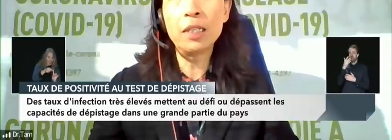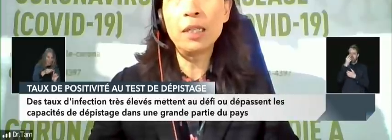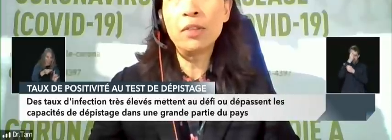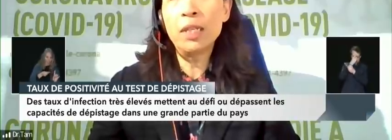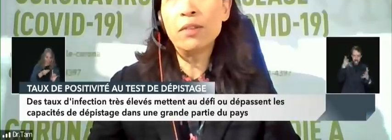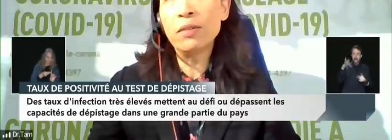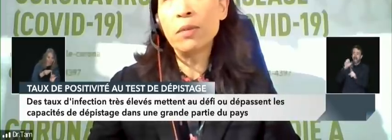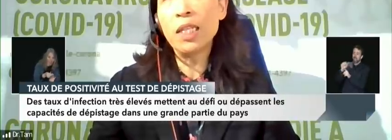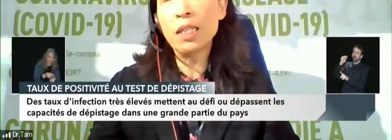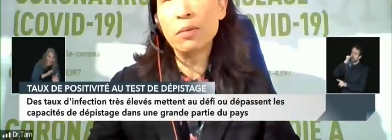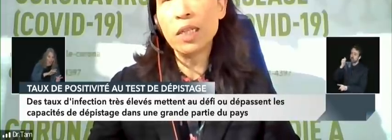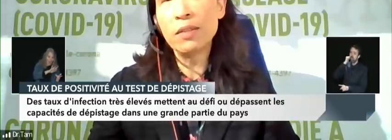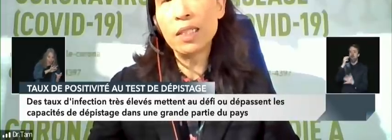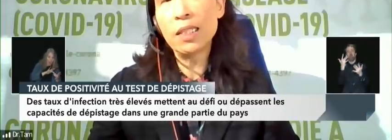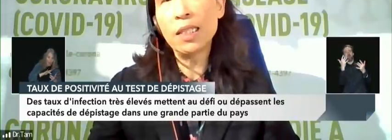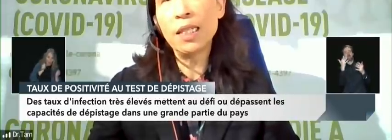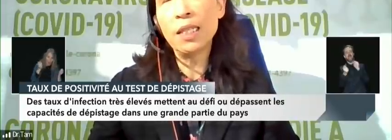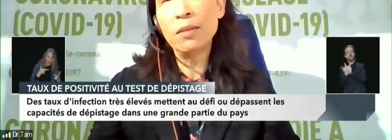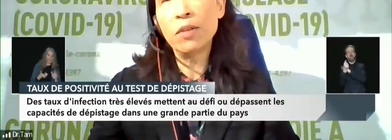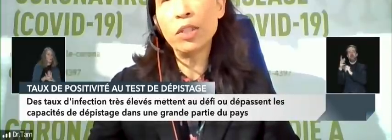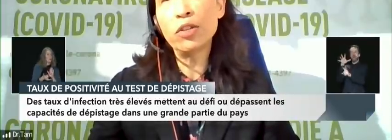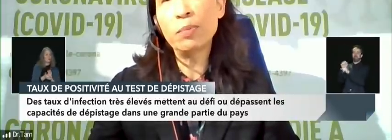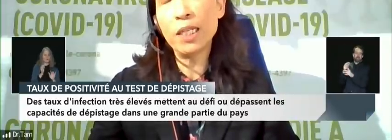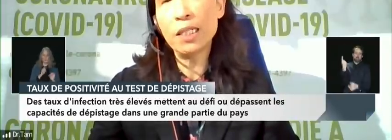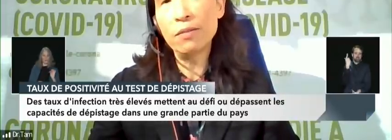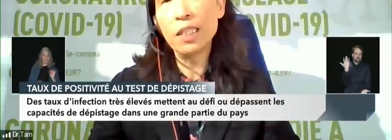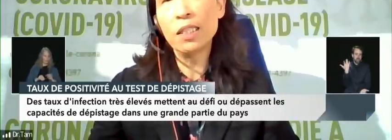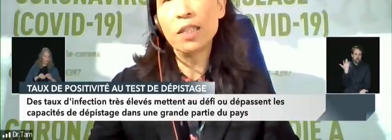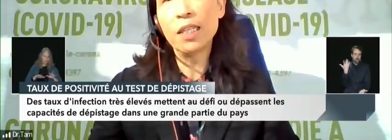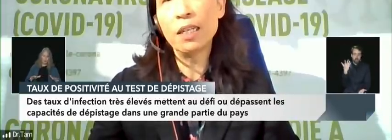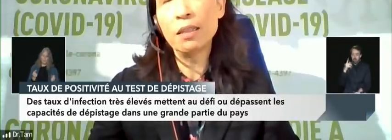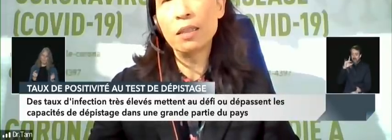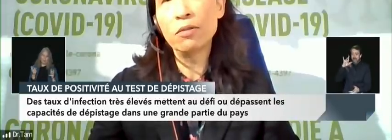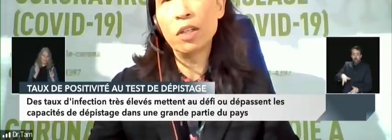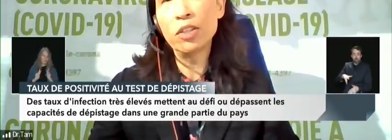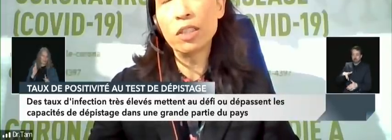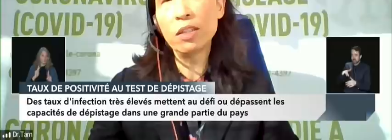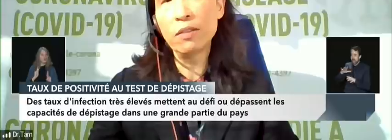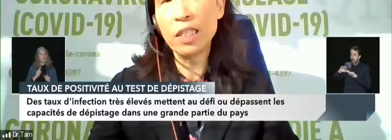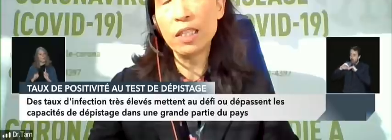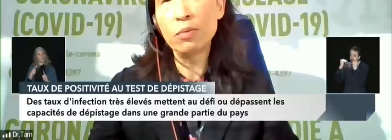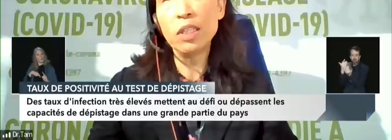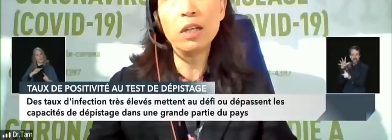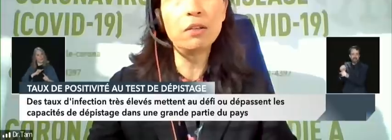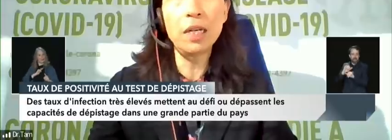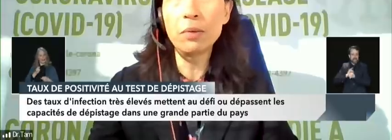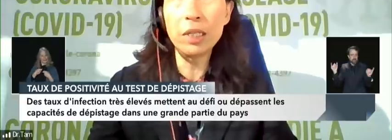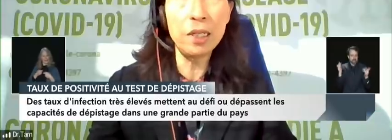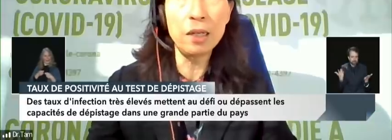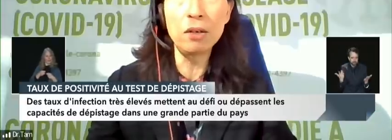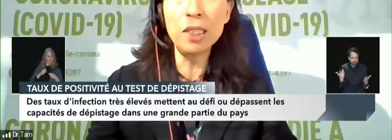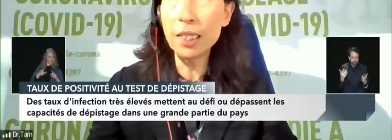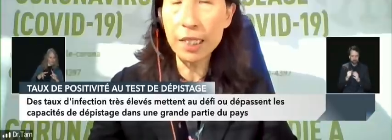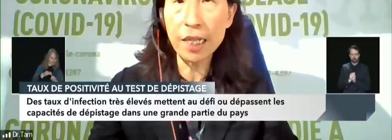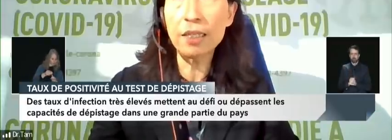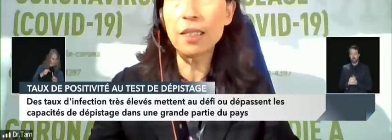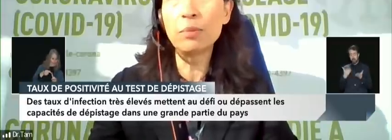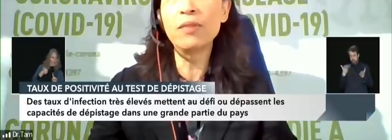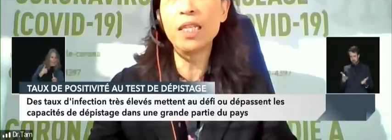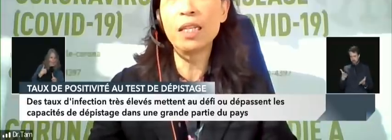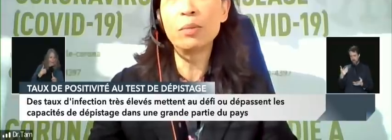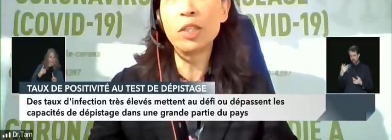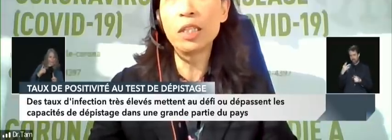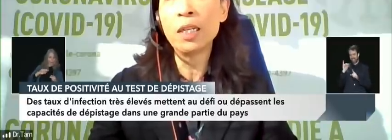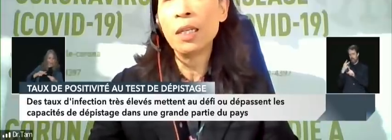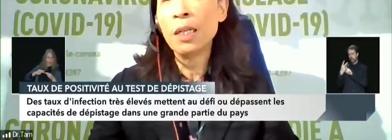even with the other ways as I said in retrospectively looking at the serologic surveys we know that we only detect